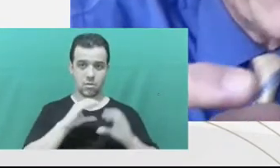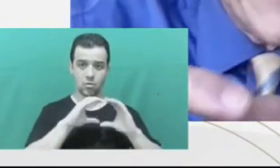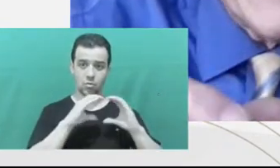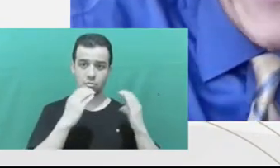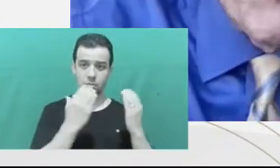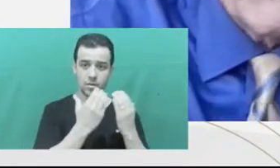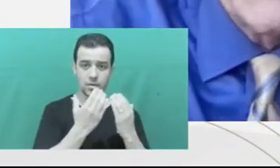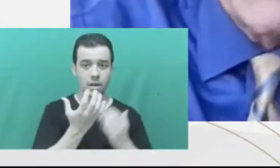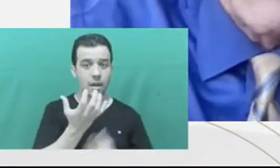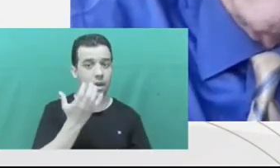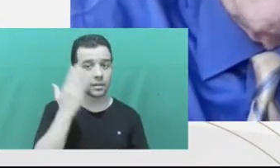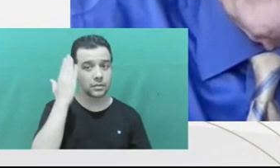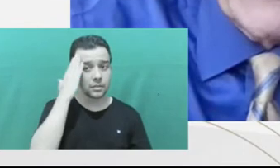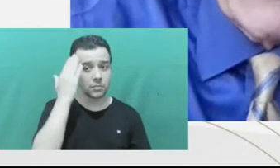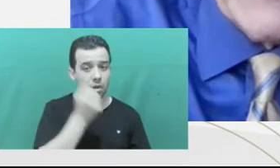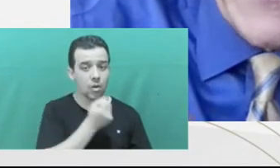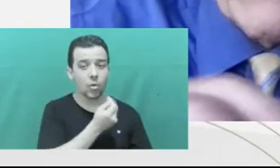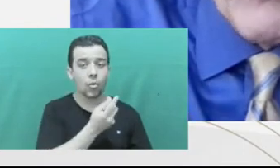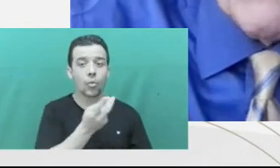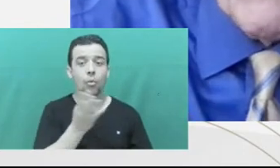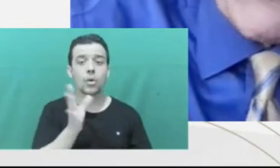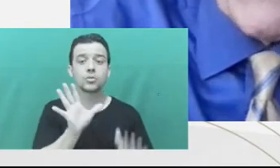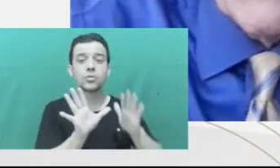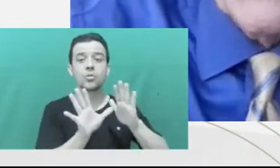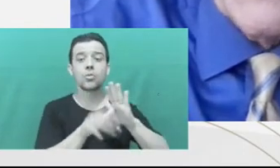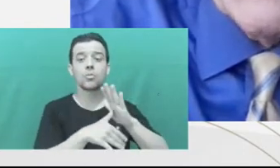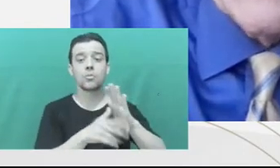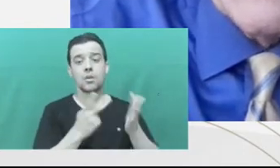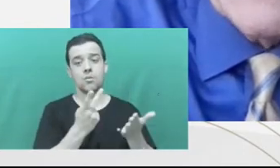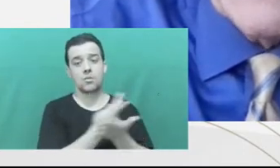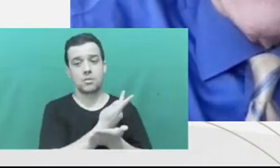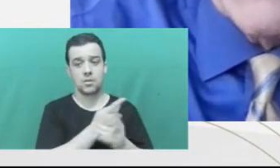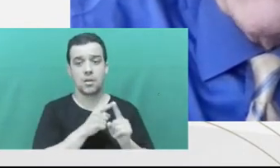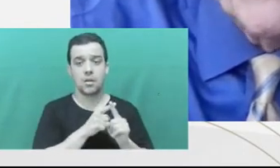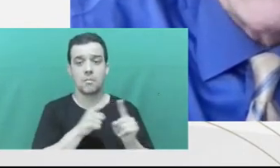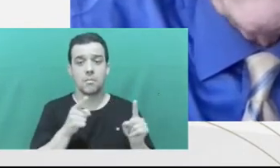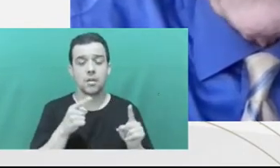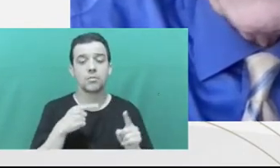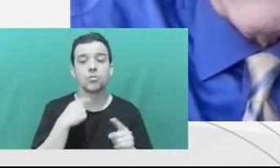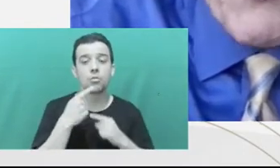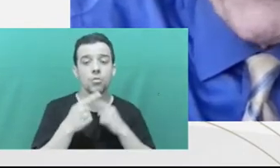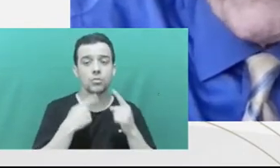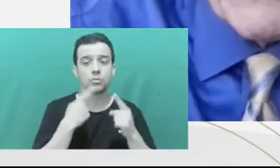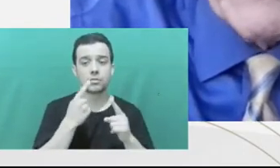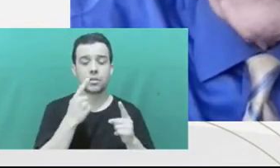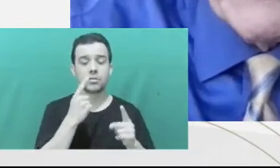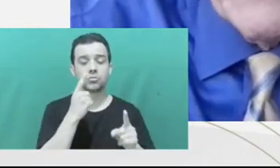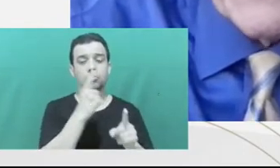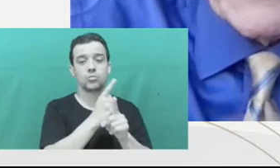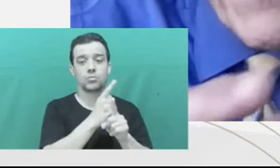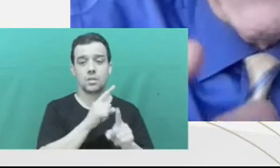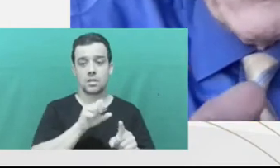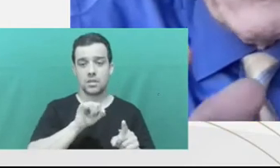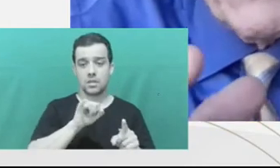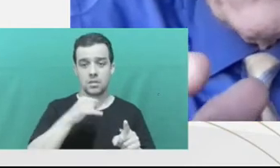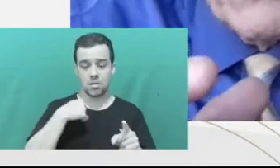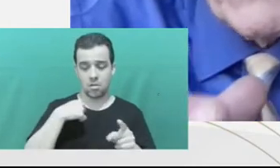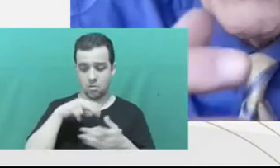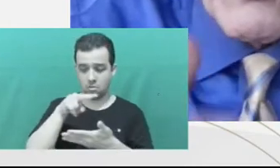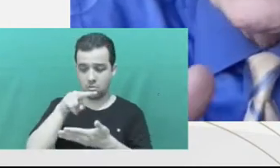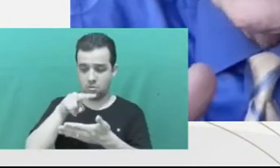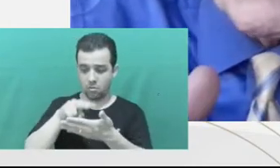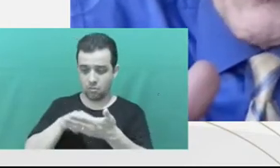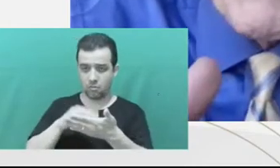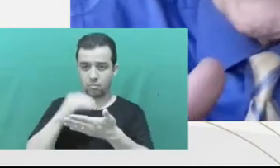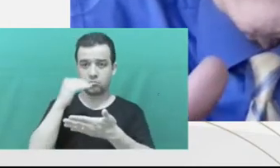find that out by looking at court records to see who was convicted of robbery. Because many people